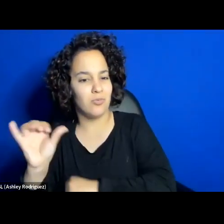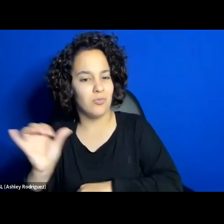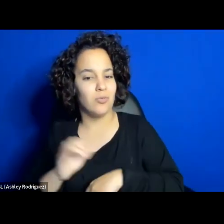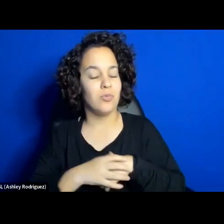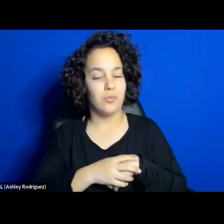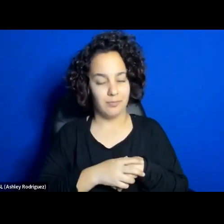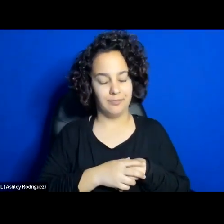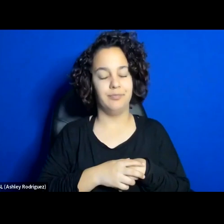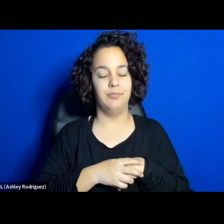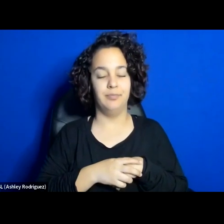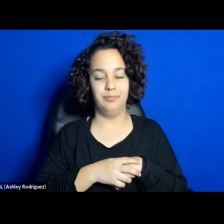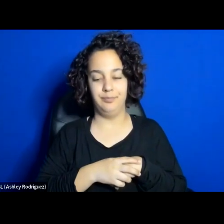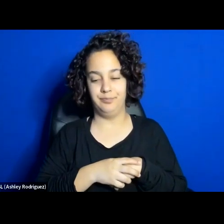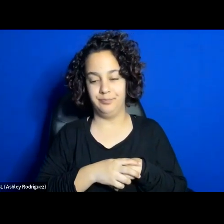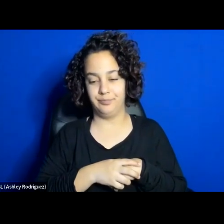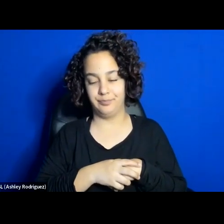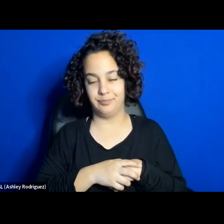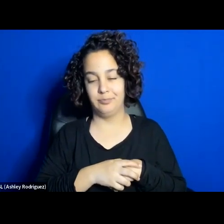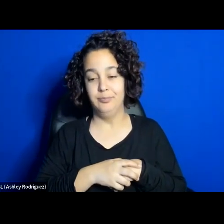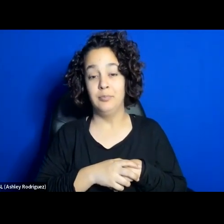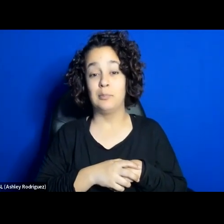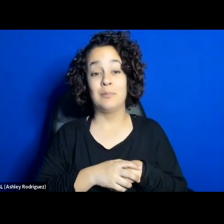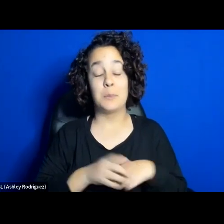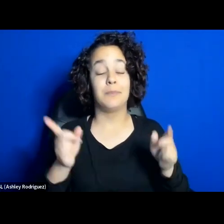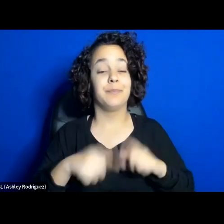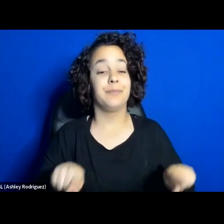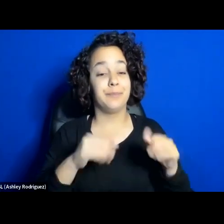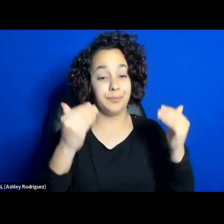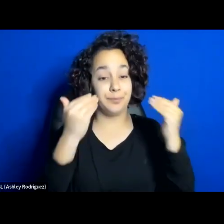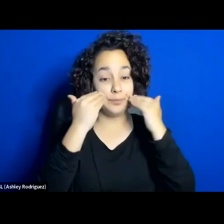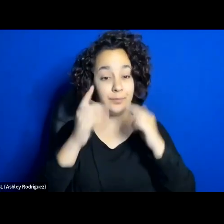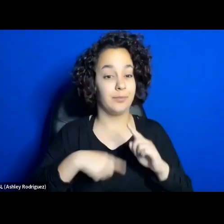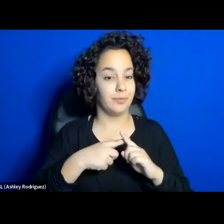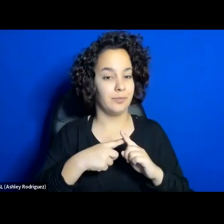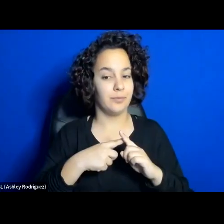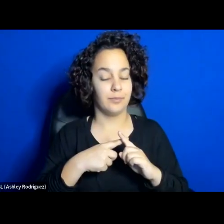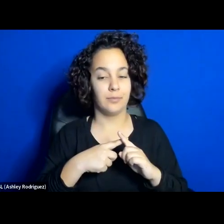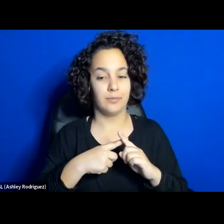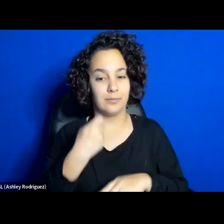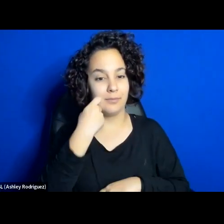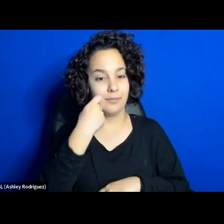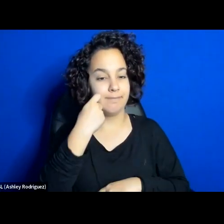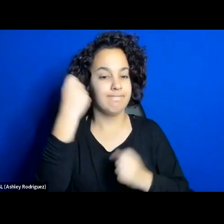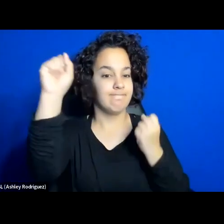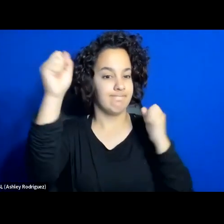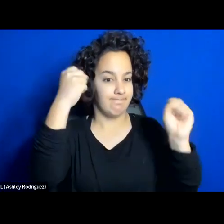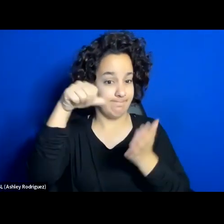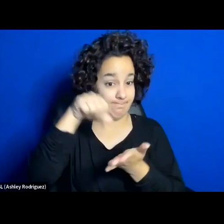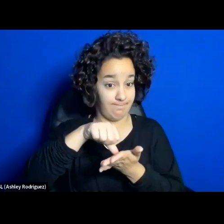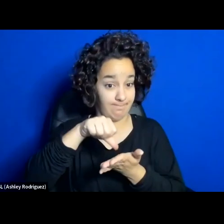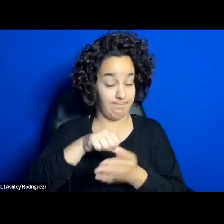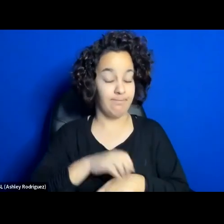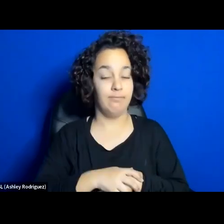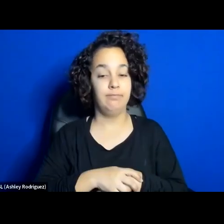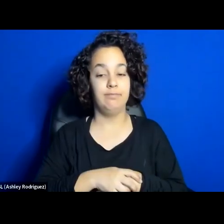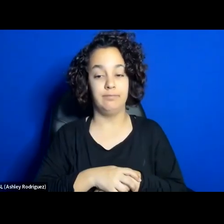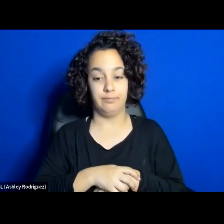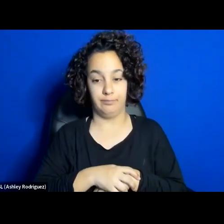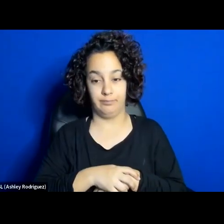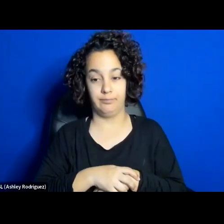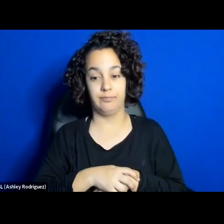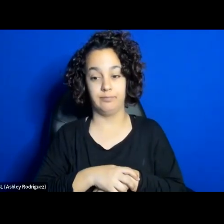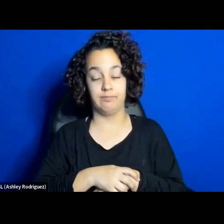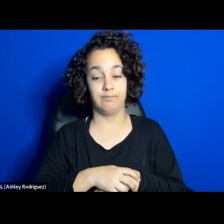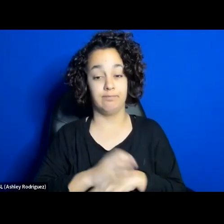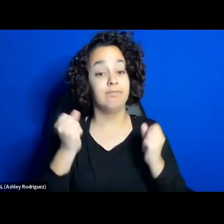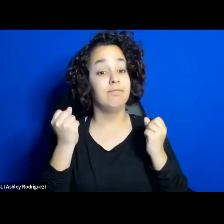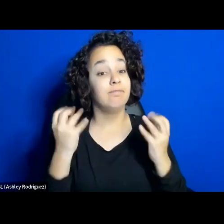possible. Now, you all know about the recent uprisings in Iran, and many of you